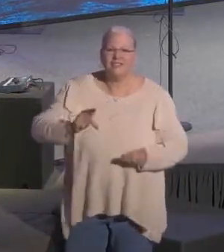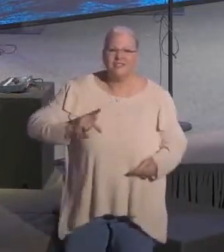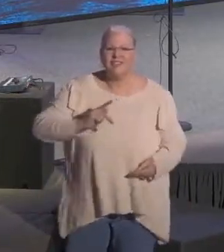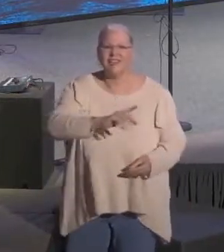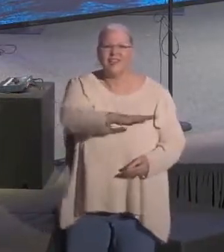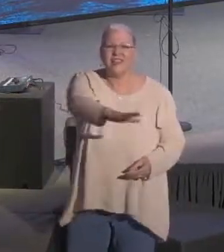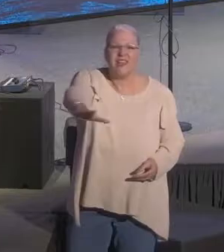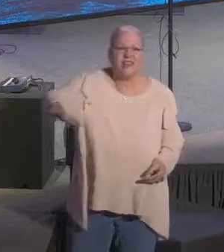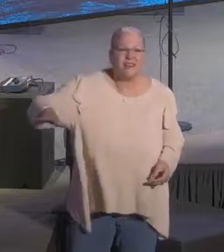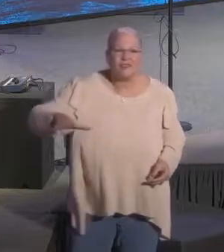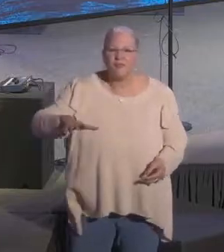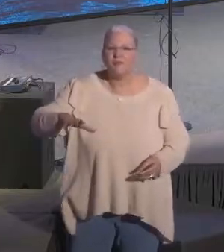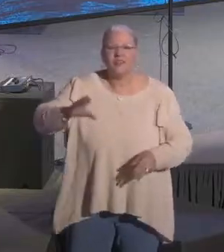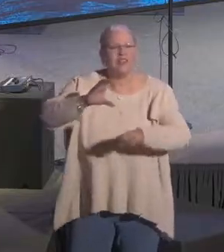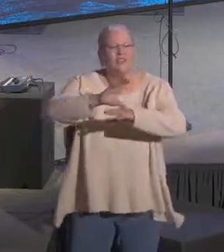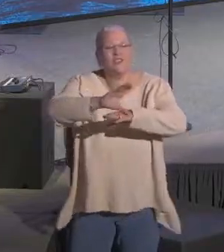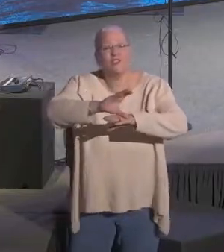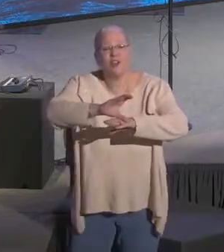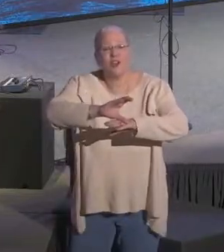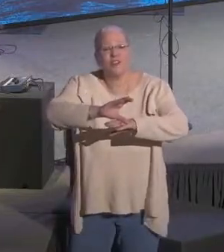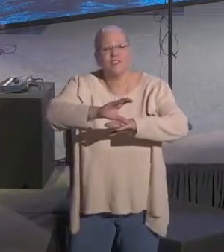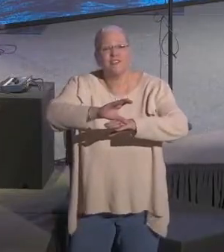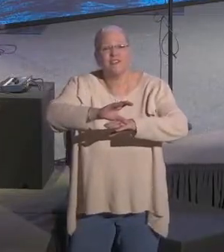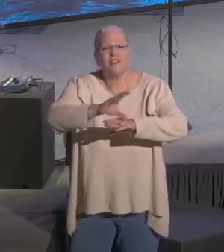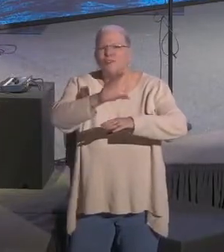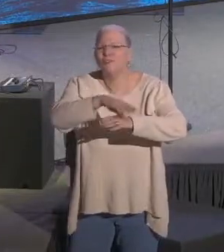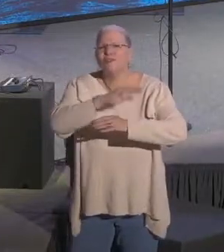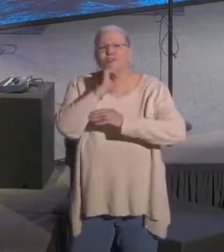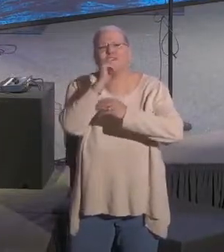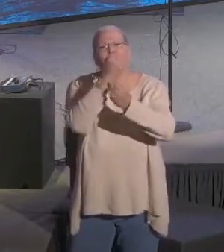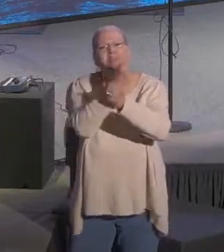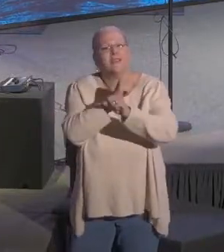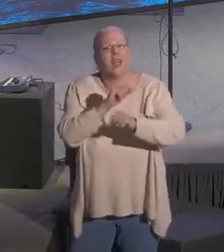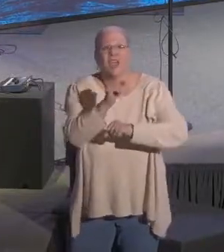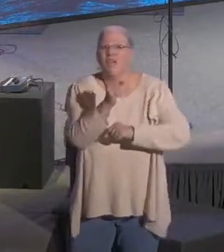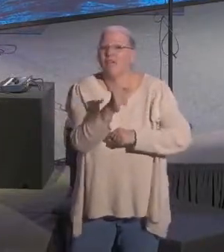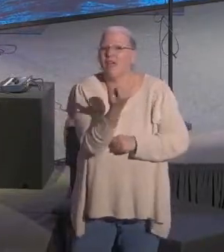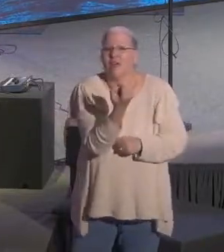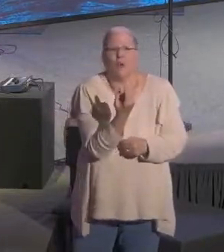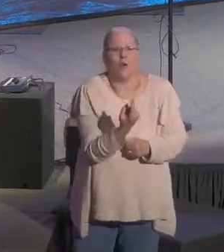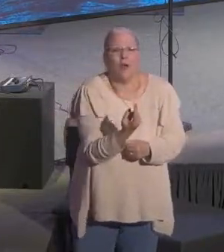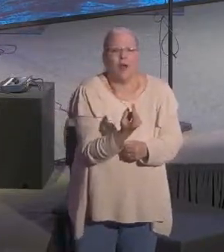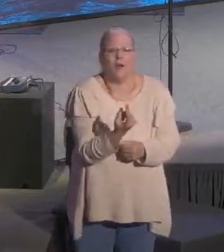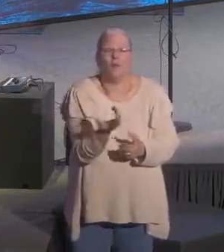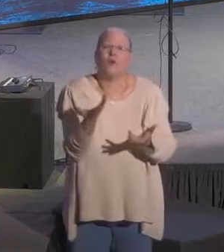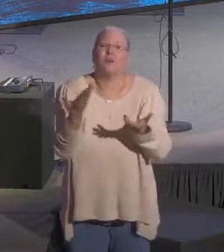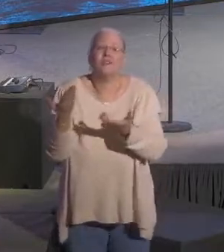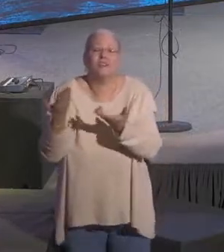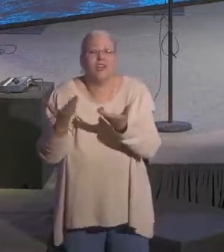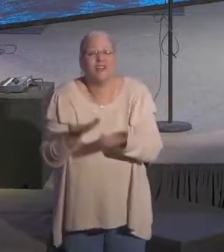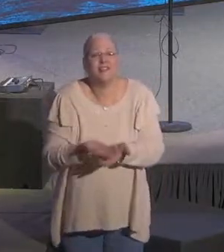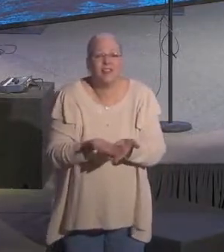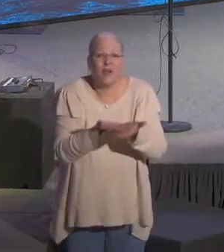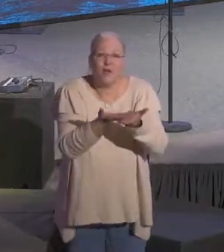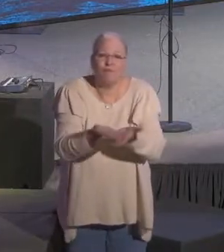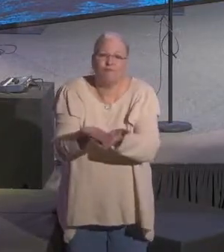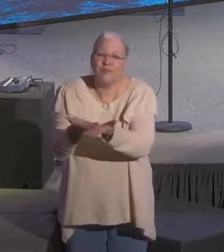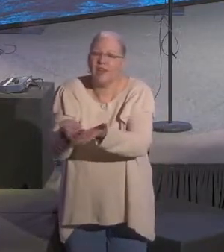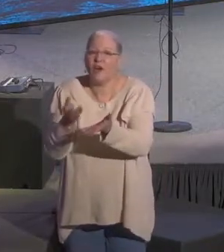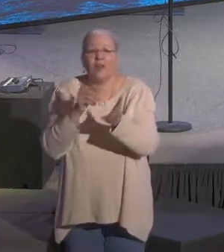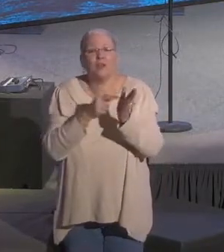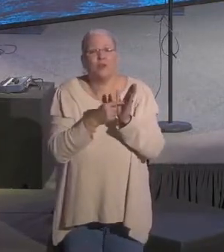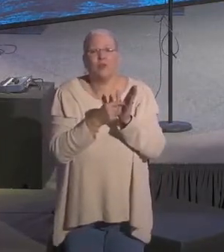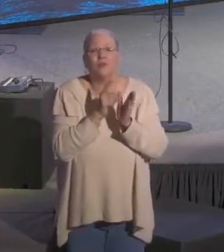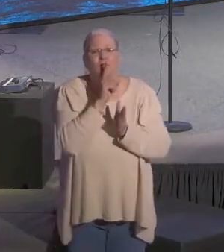for all of eternity. And what a tremendous opportunity we have. Can I pray together with you? Would you bow with me? And God Almighty,